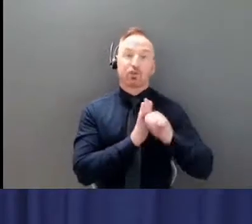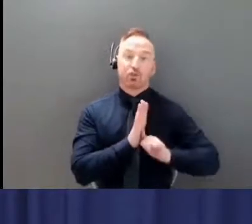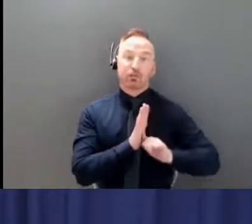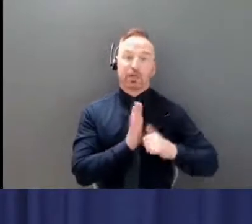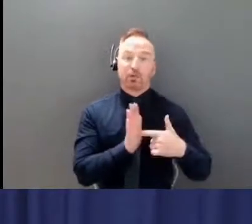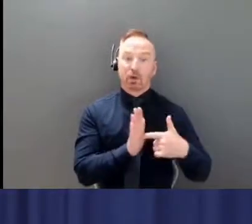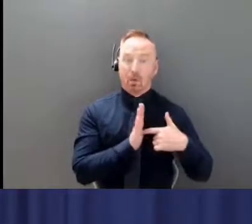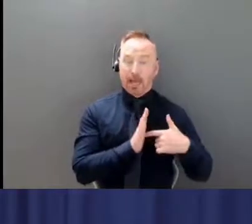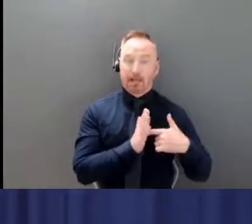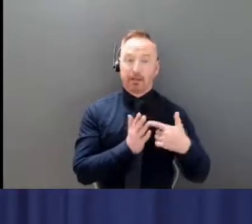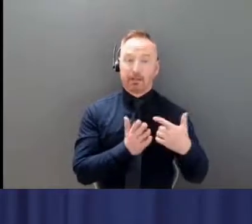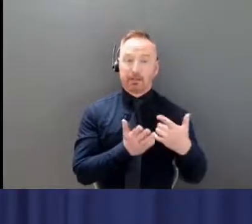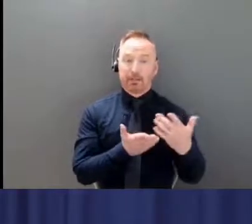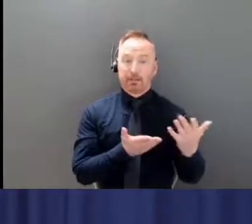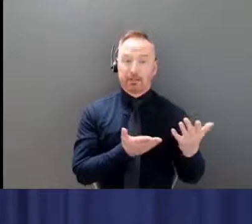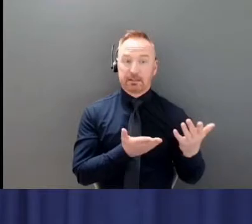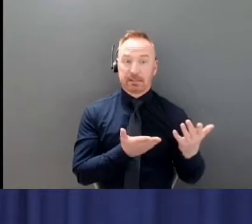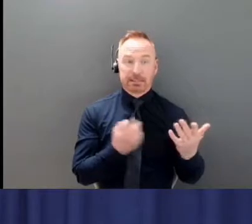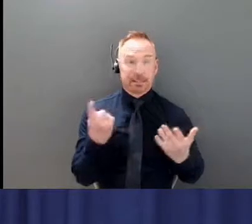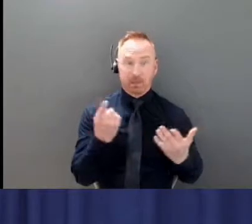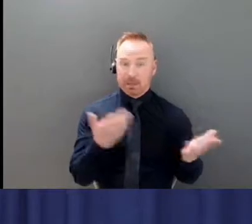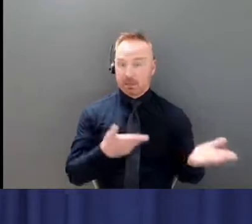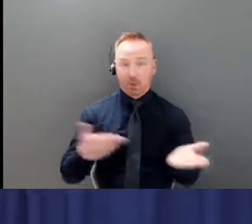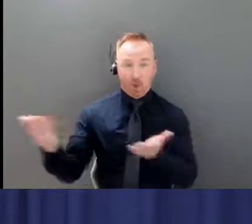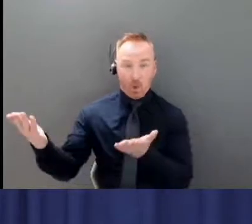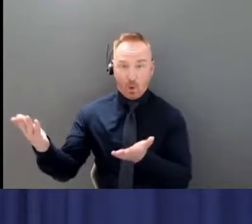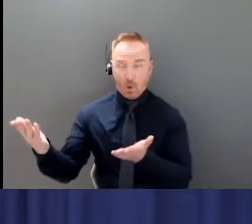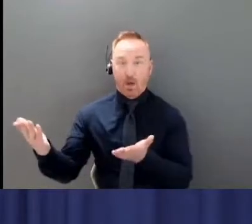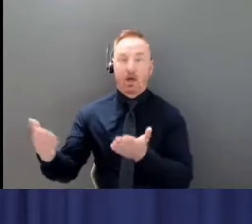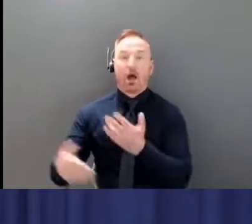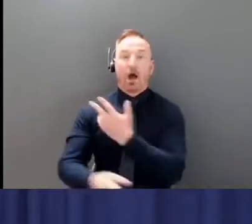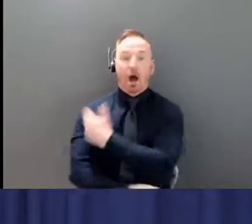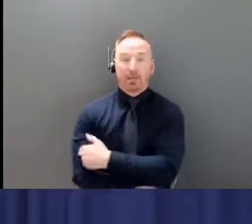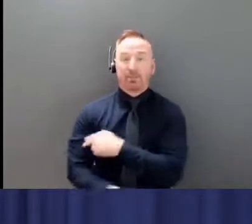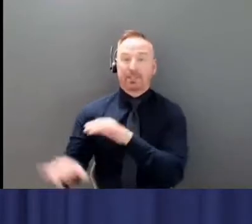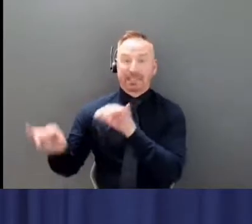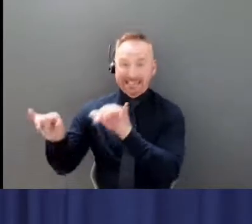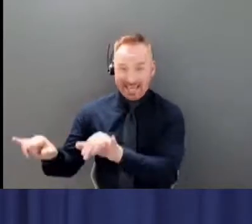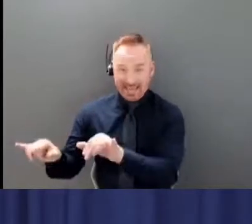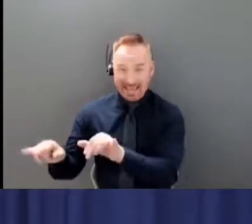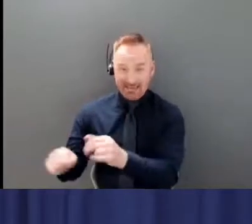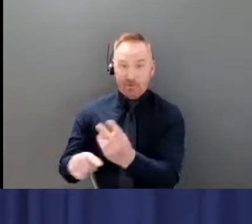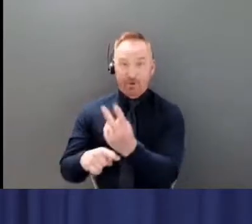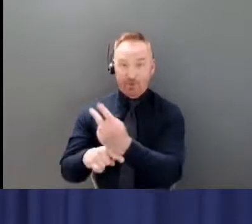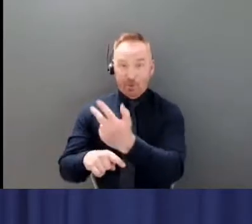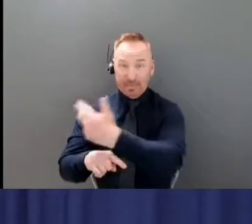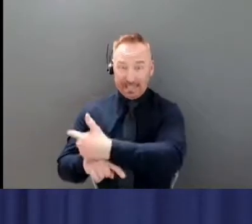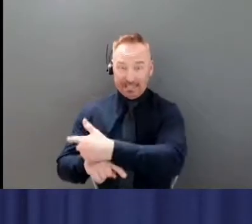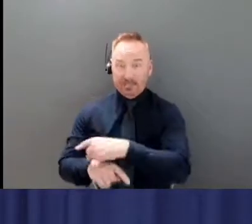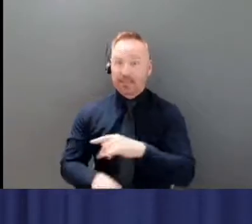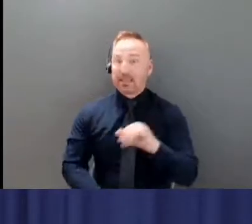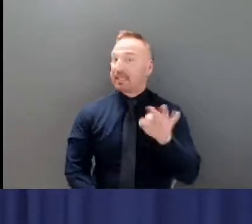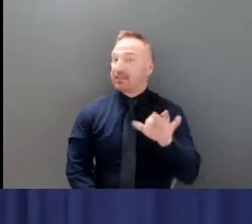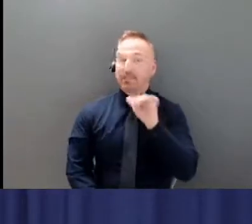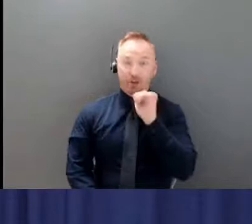hospital for a couple of days. If it isn't urgent, that's being assessed and possibly postponed. But these are the changes,